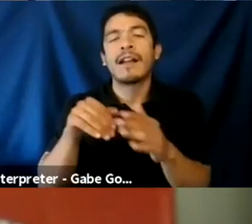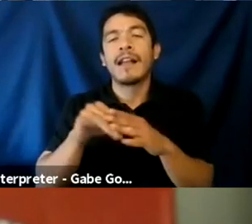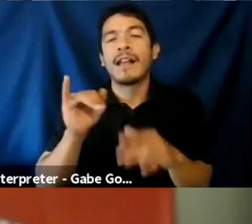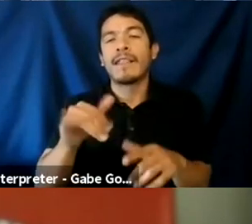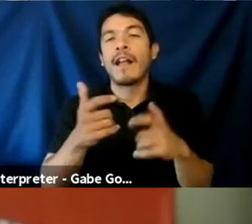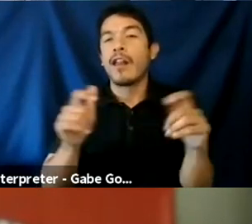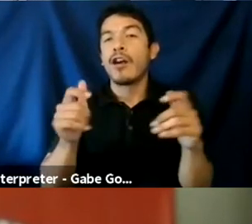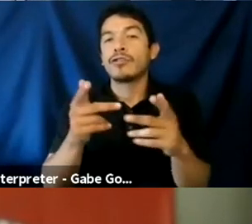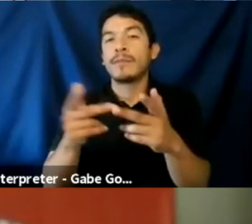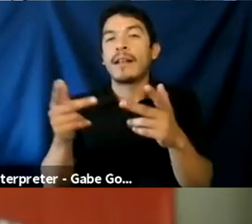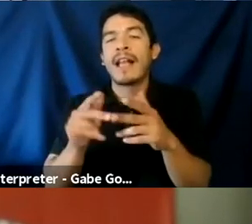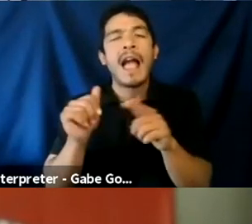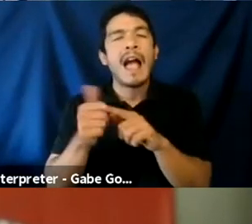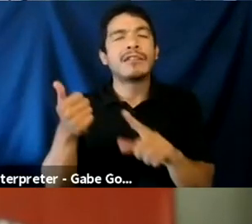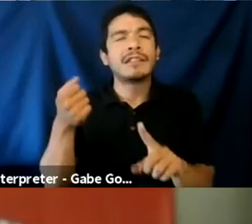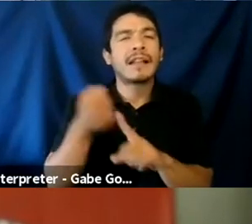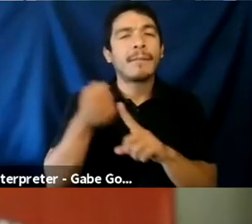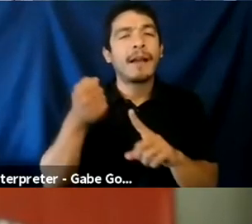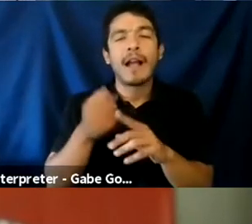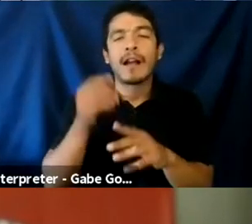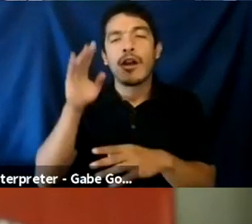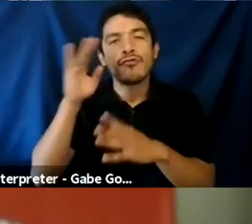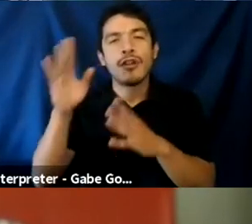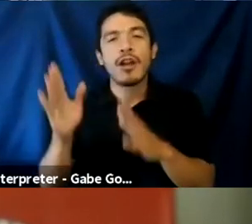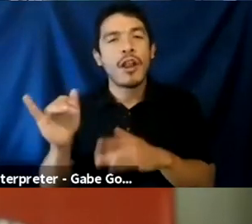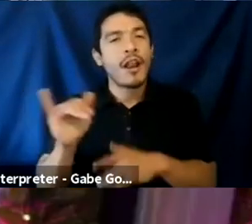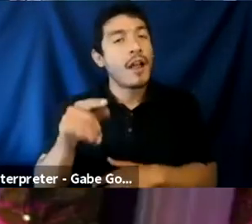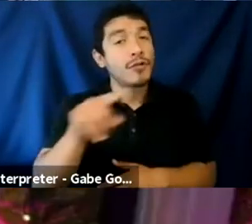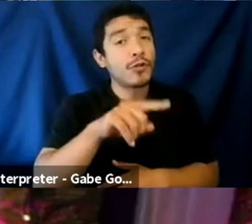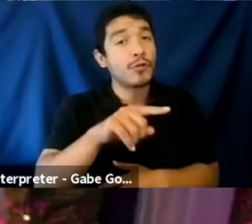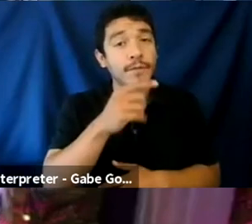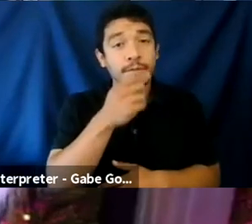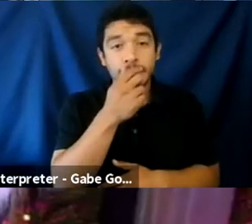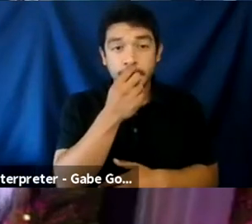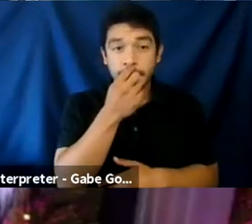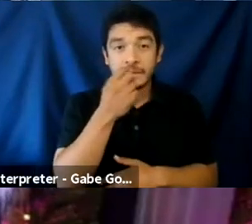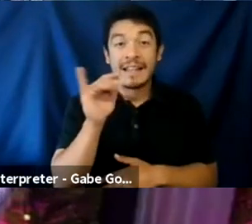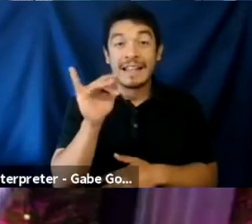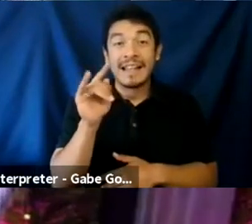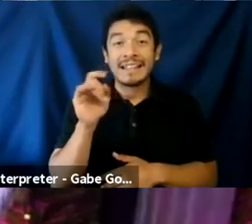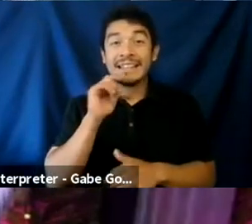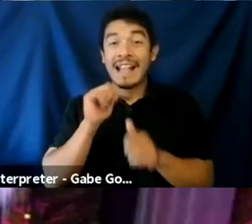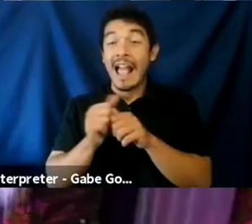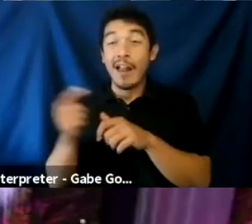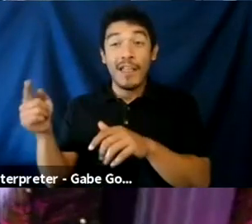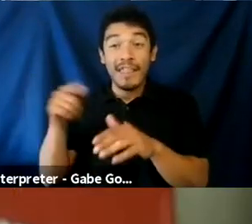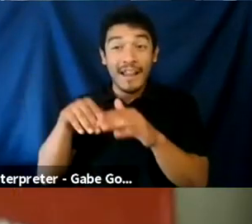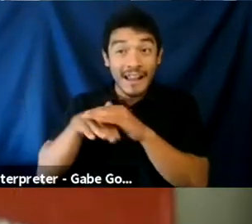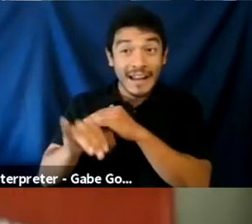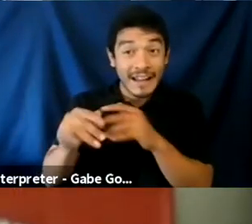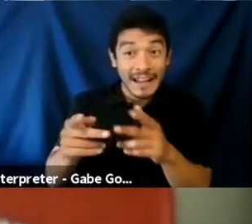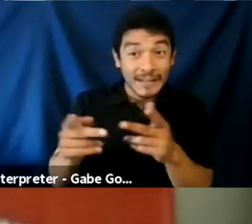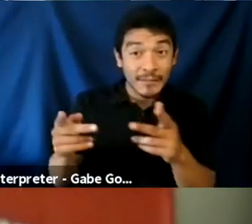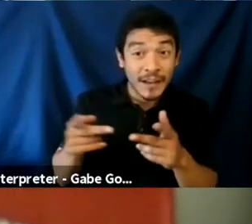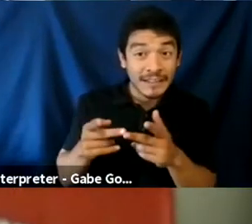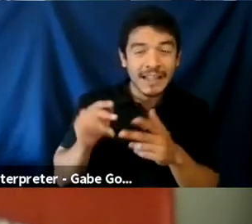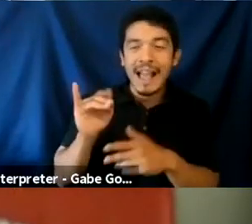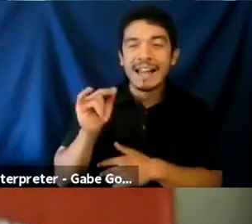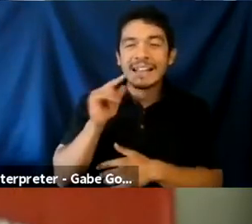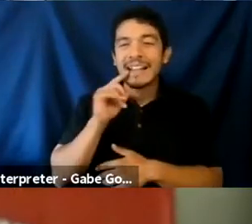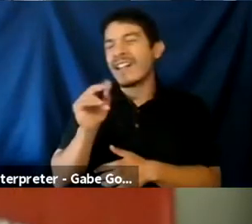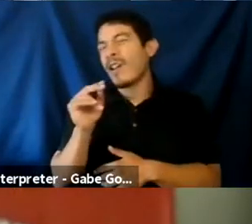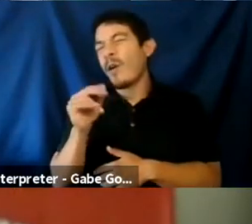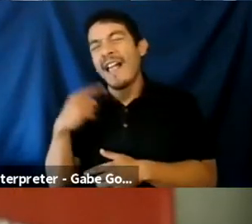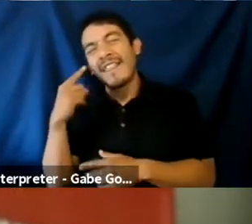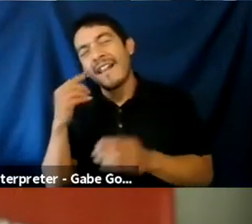that impact creators like you, the, the infiltration of the space? How does that impact us? Um, I'm thinking more, well, I mean, you can